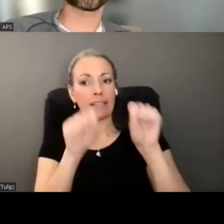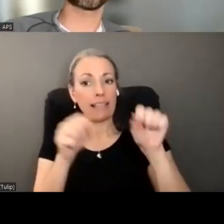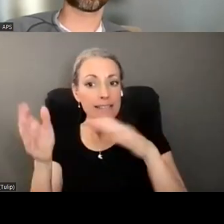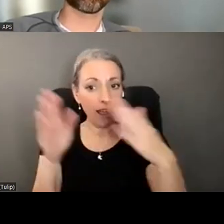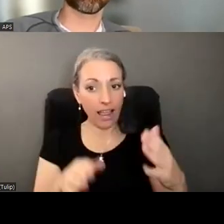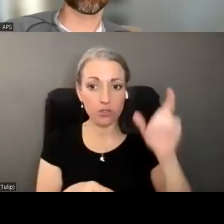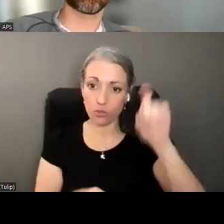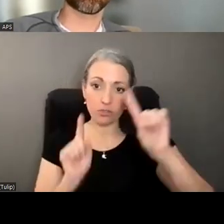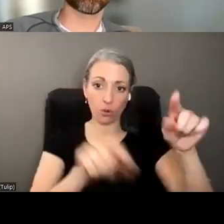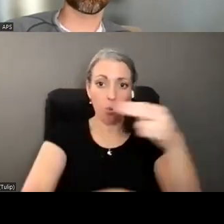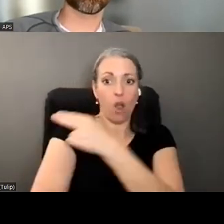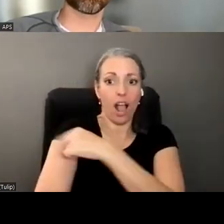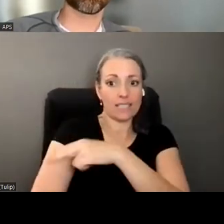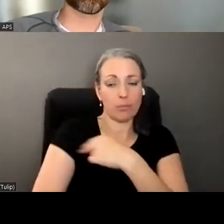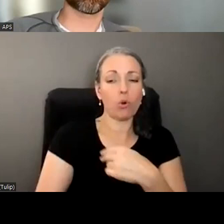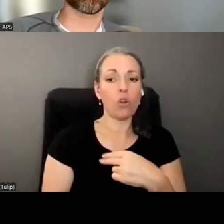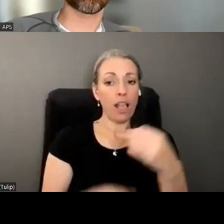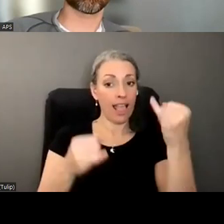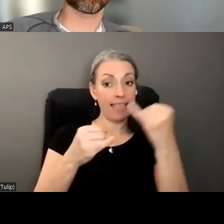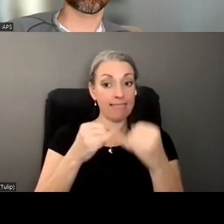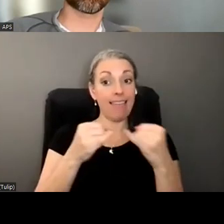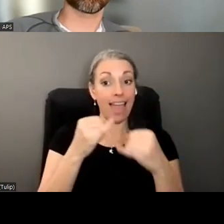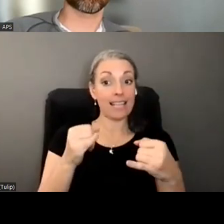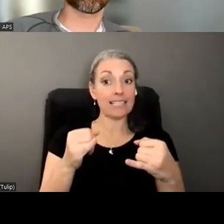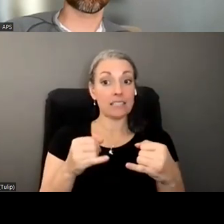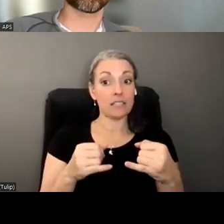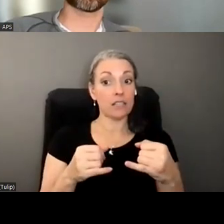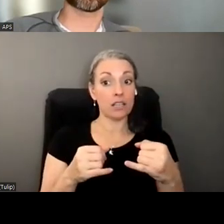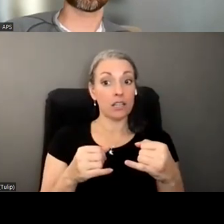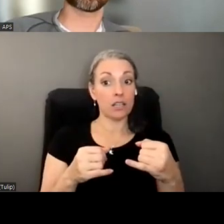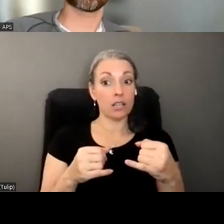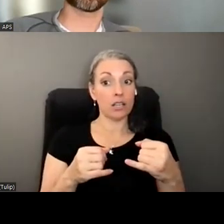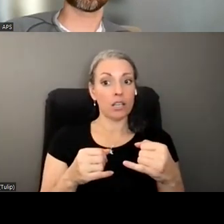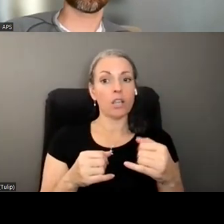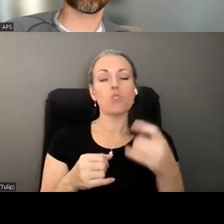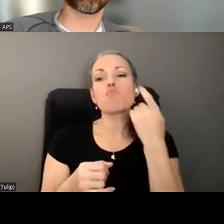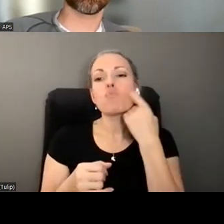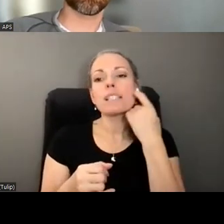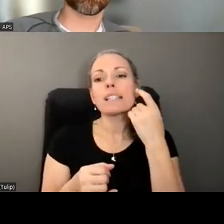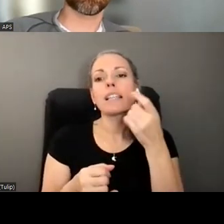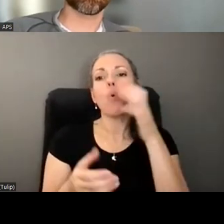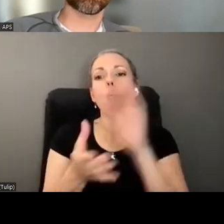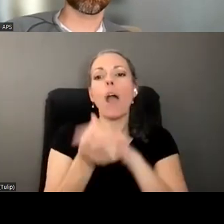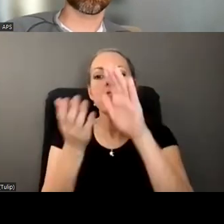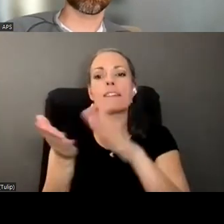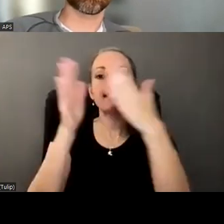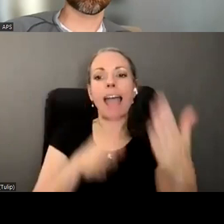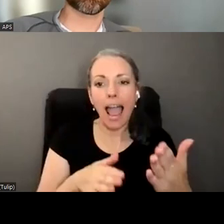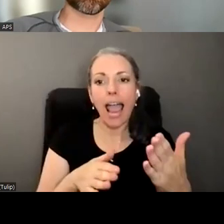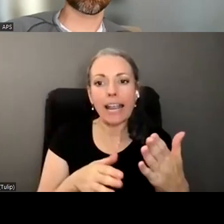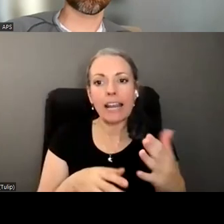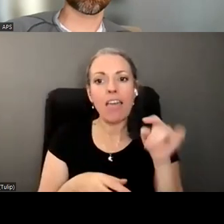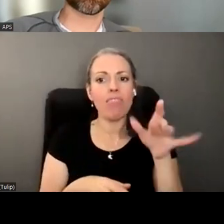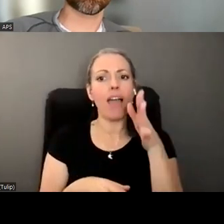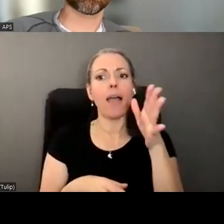and finally he recently lost his wife his partner but man had to be